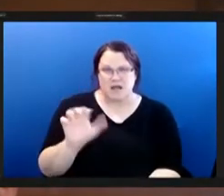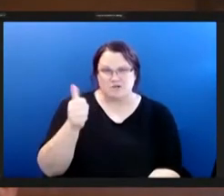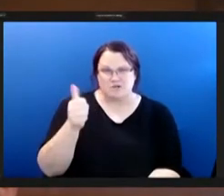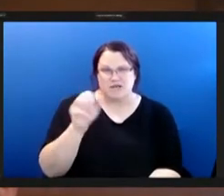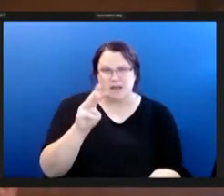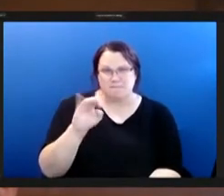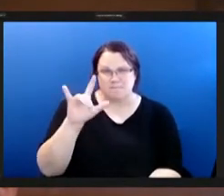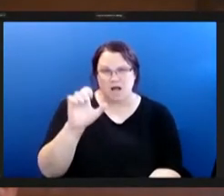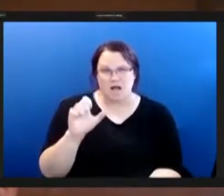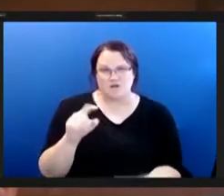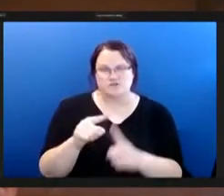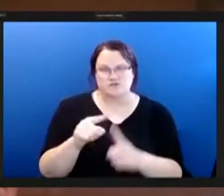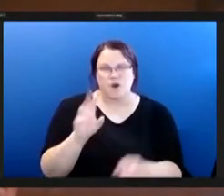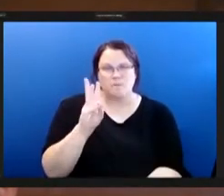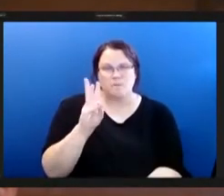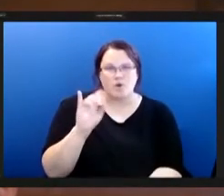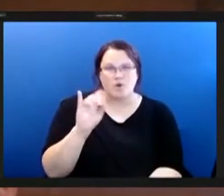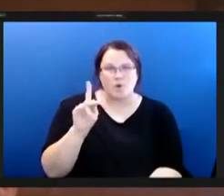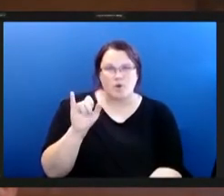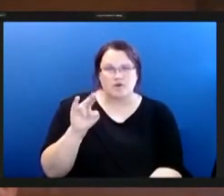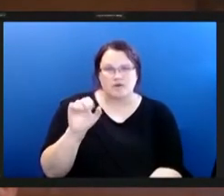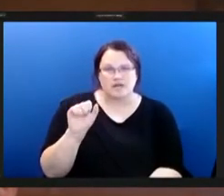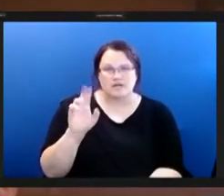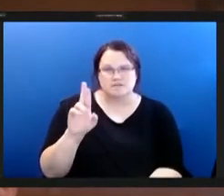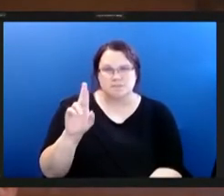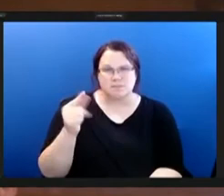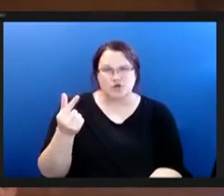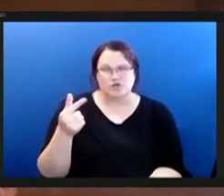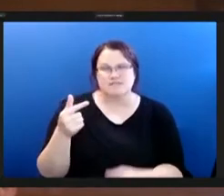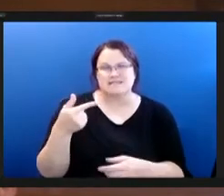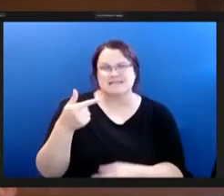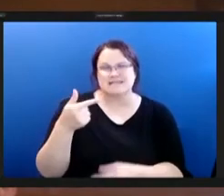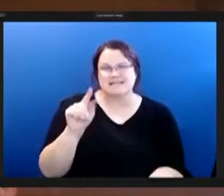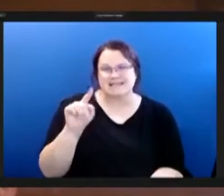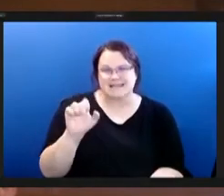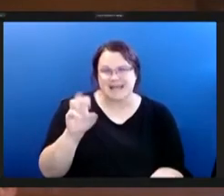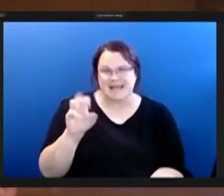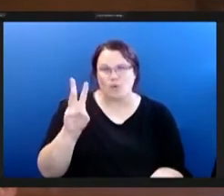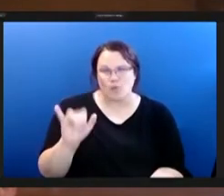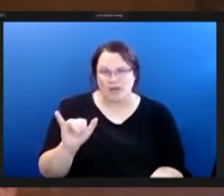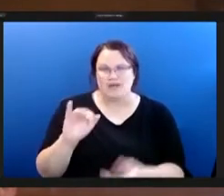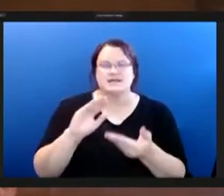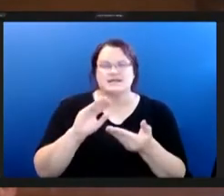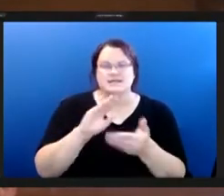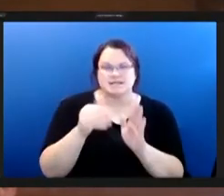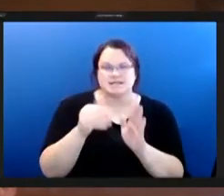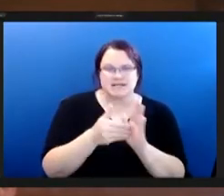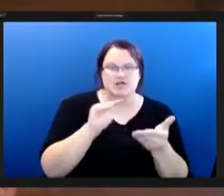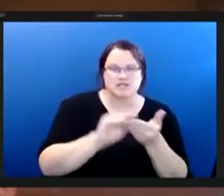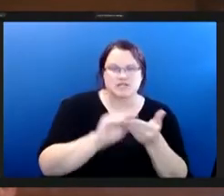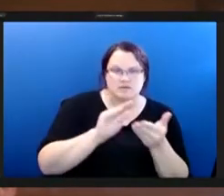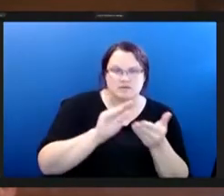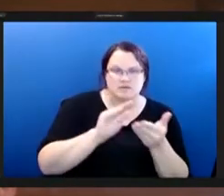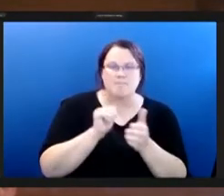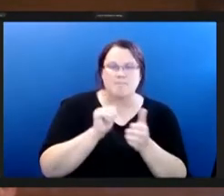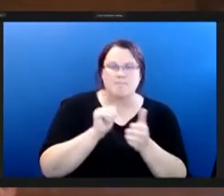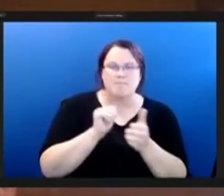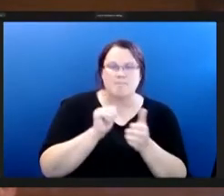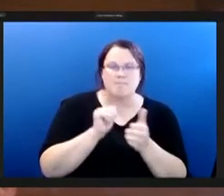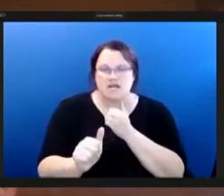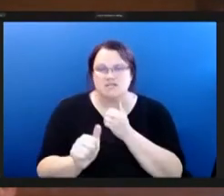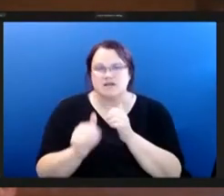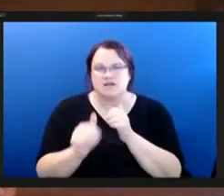wilkinsburg to gateway center in downtown passing through multiple neighborhoods point breeze east liberty